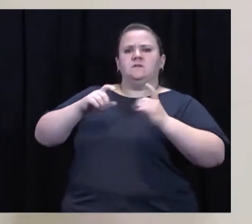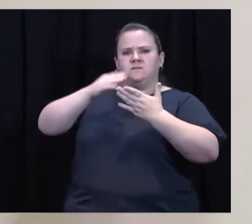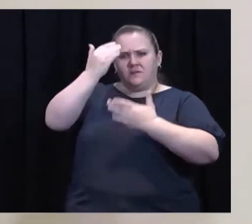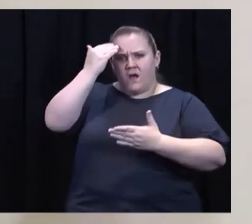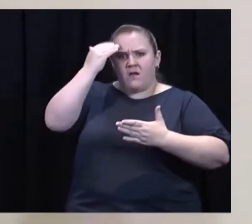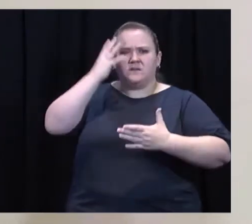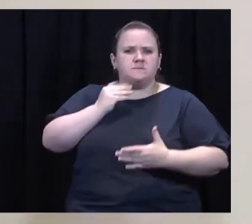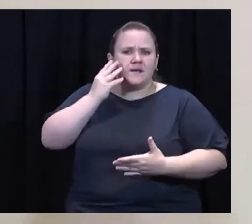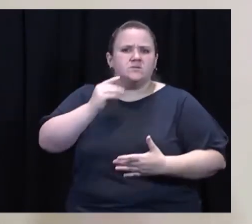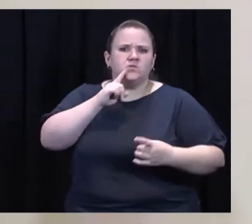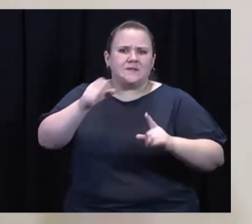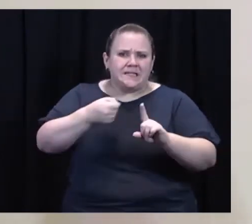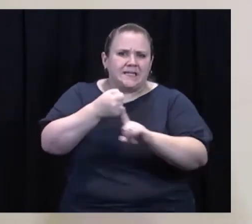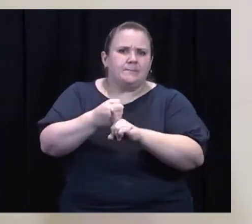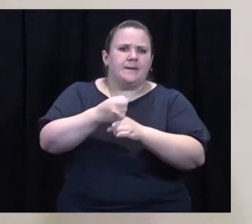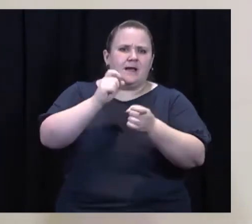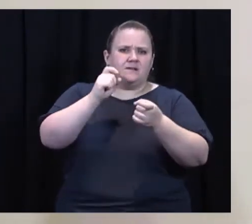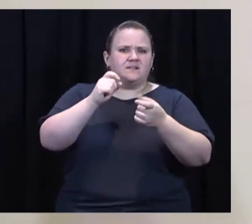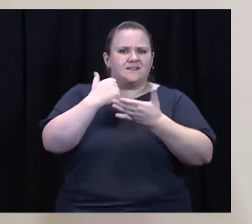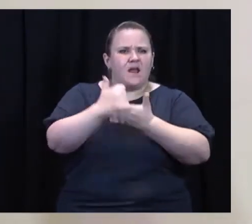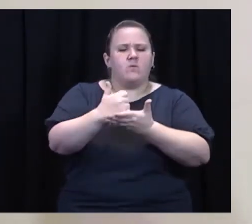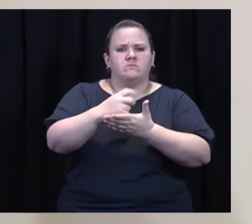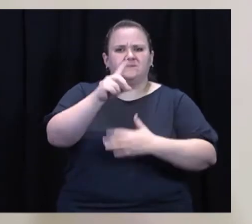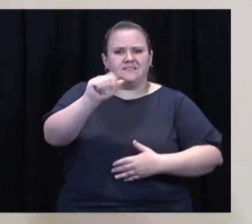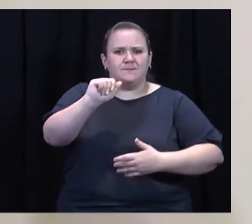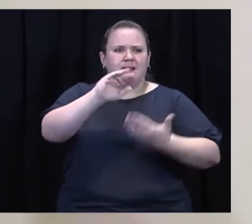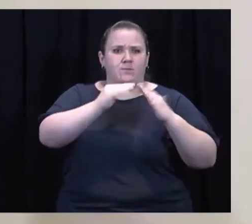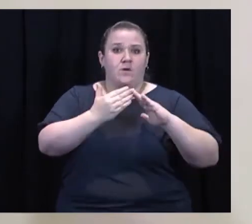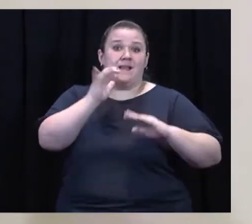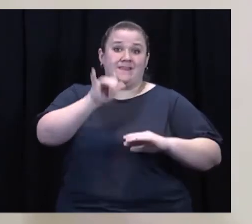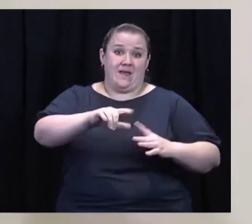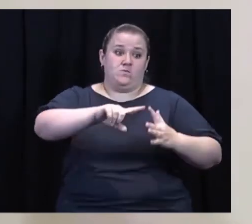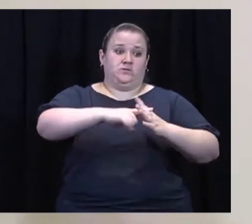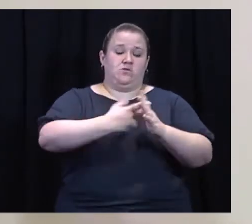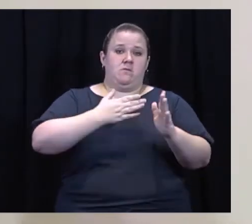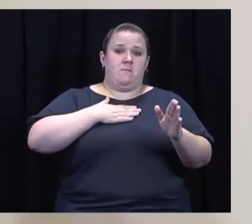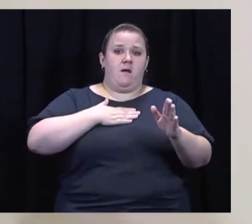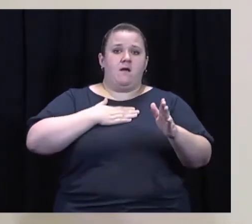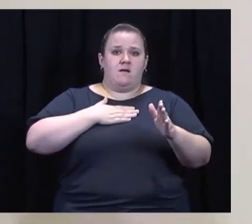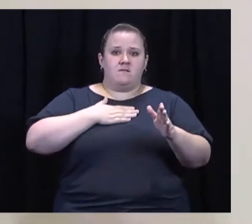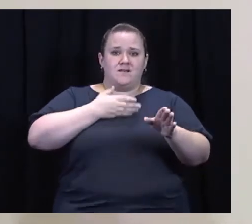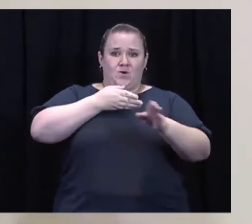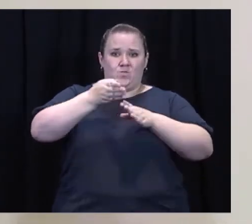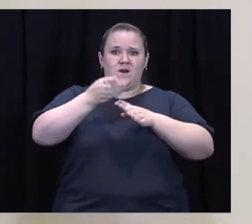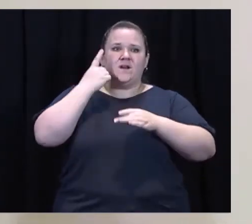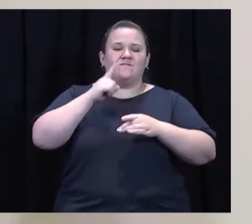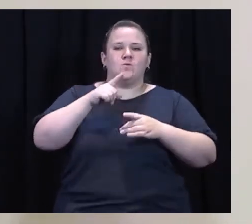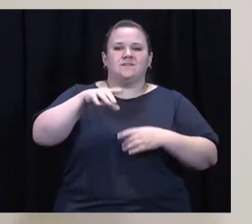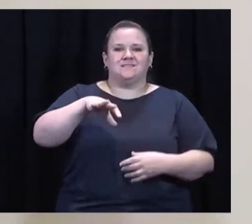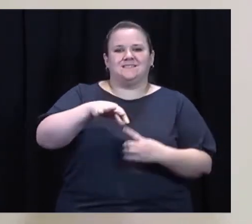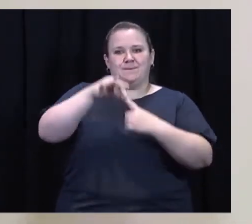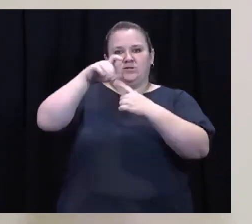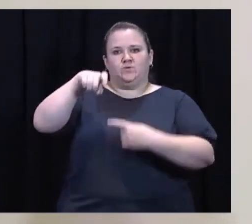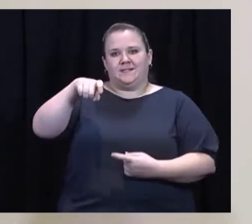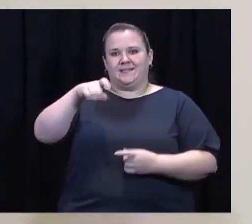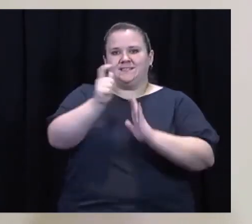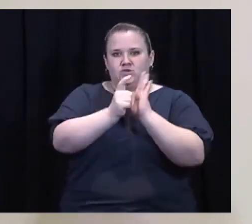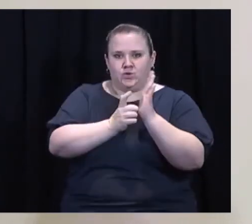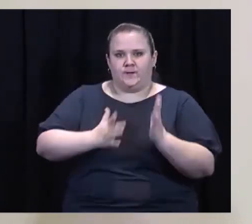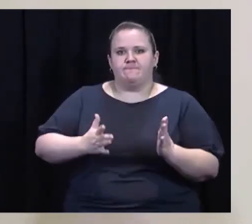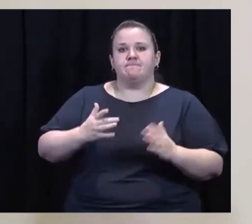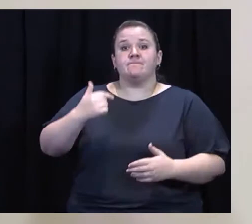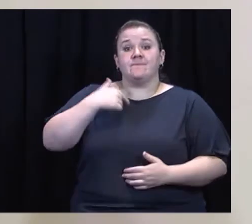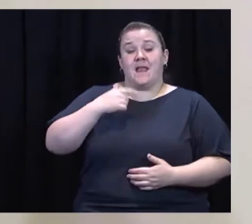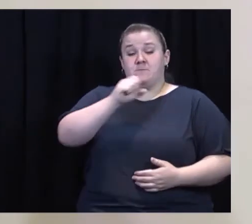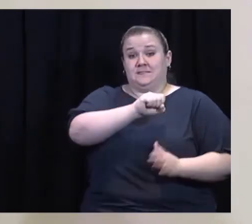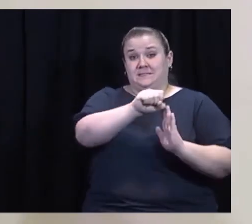knowledge and experience to make a difference in the disability community and was the beginning of my vocation as a special needs attorney. As a staff